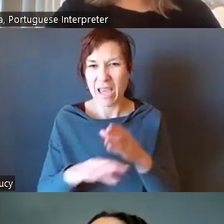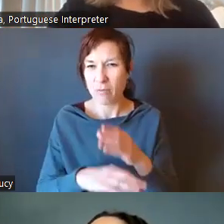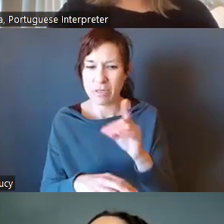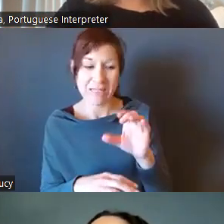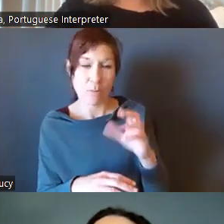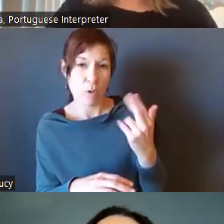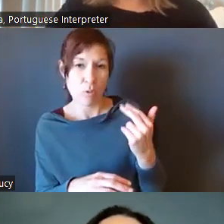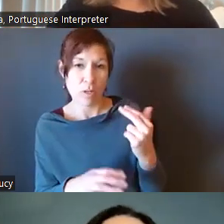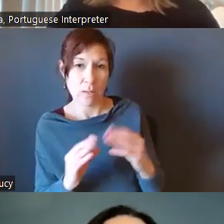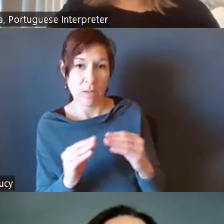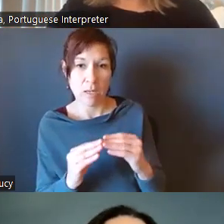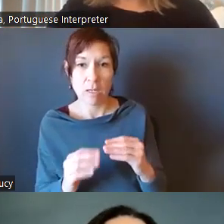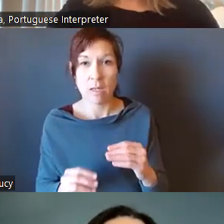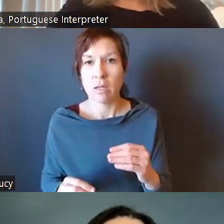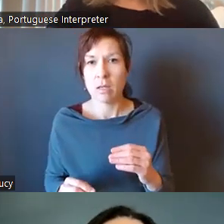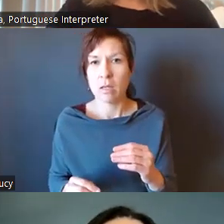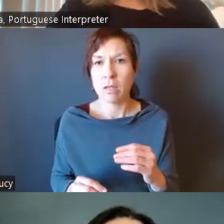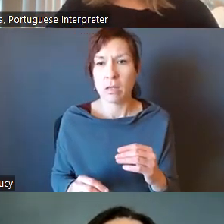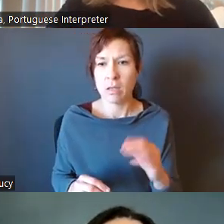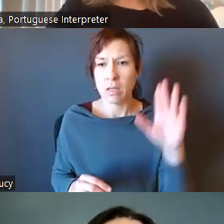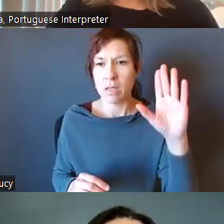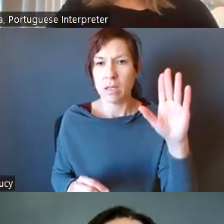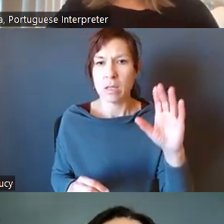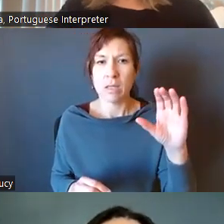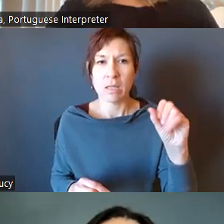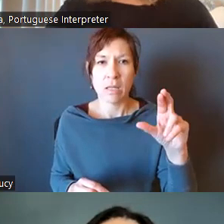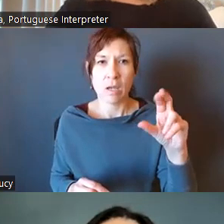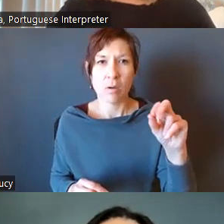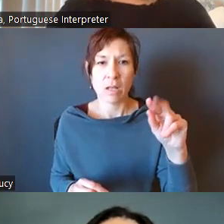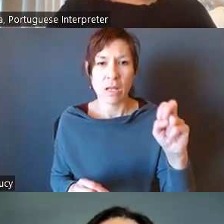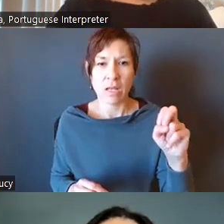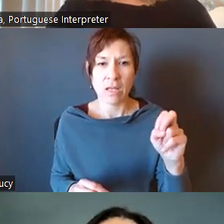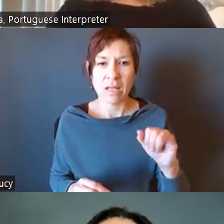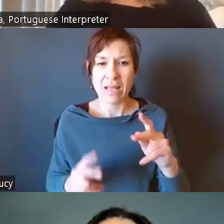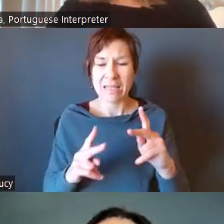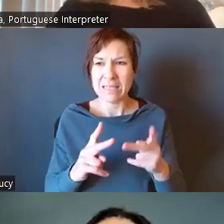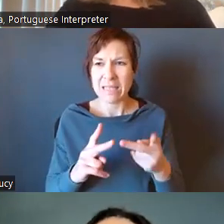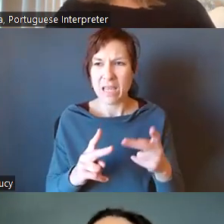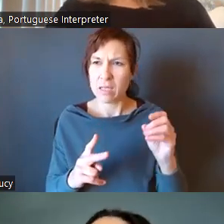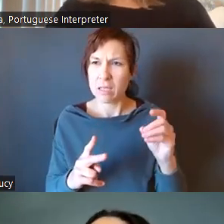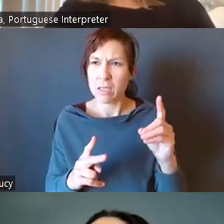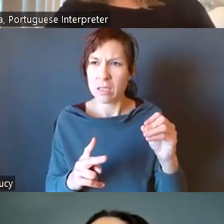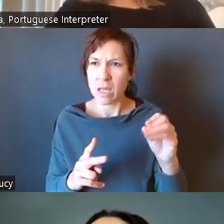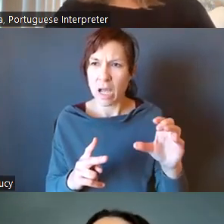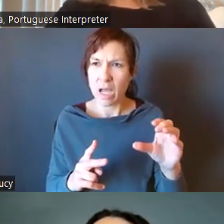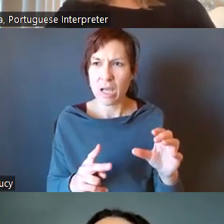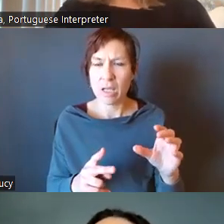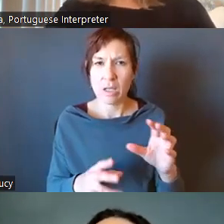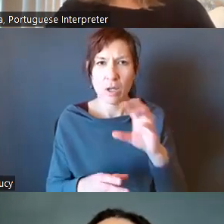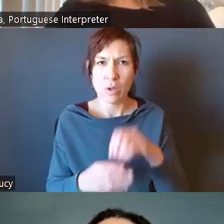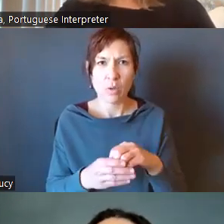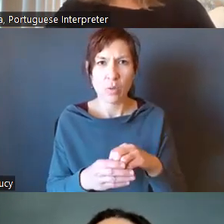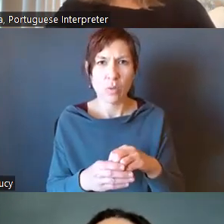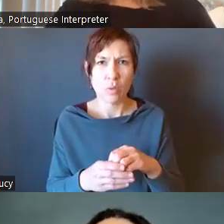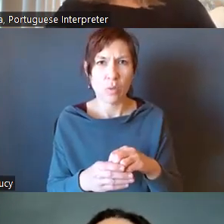Rishi, would that second document, oh, this is Caroline Hahn, would that second document include other listings, the